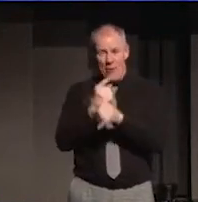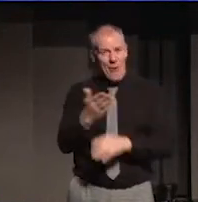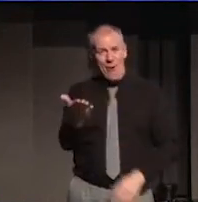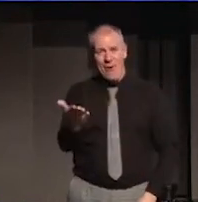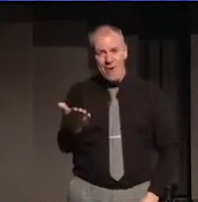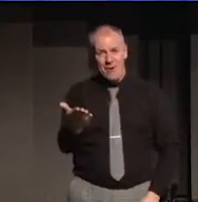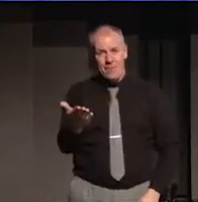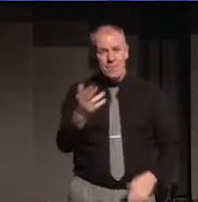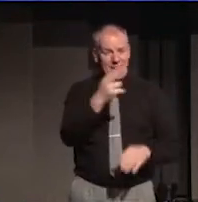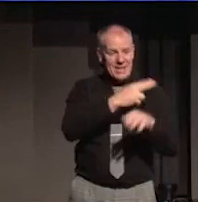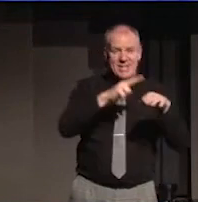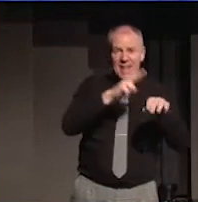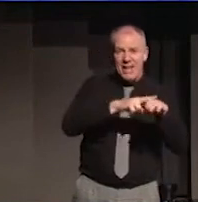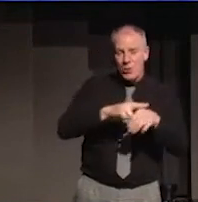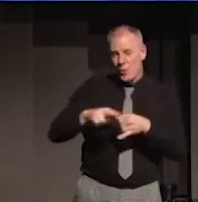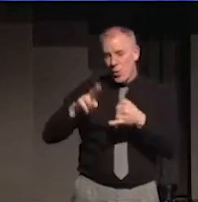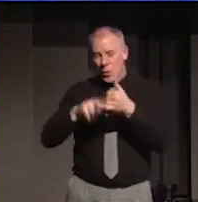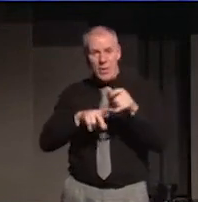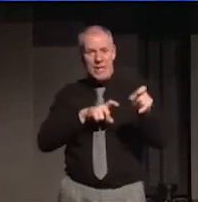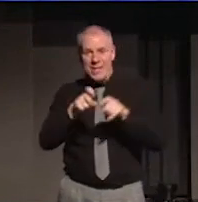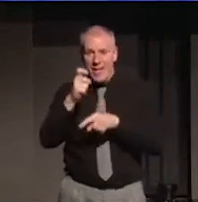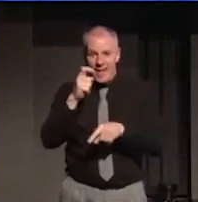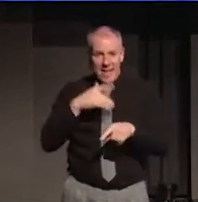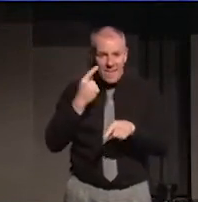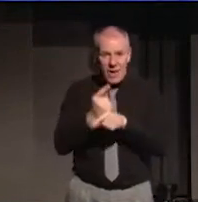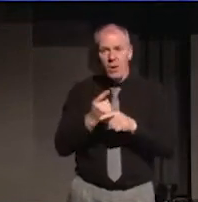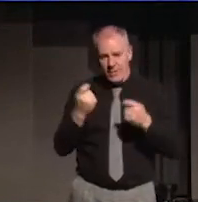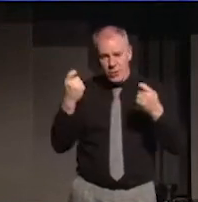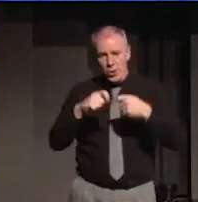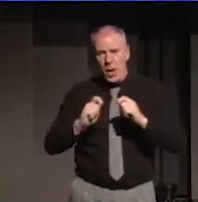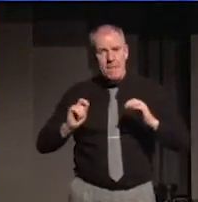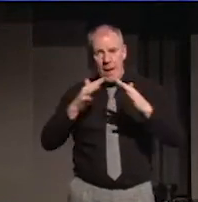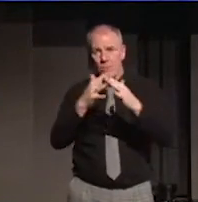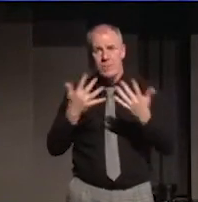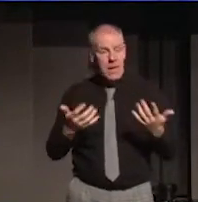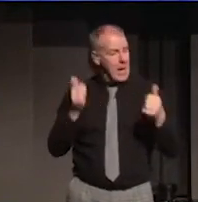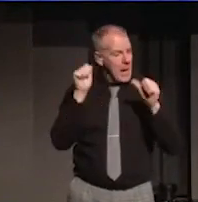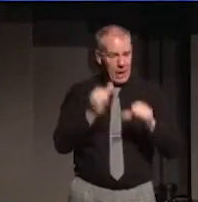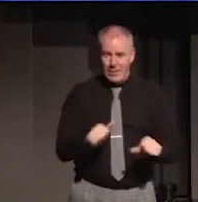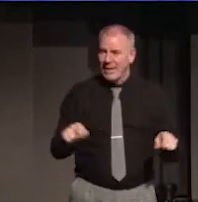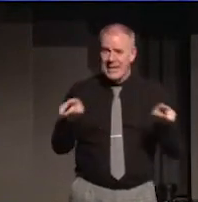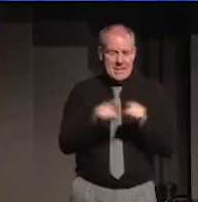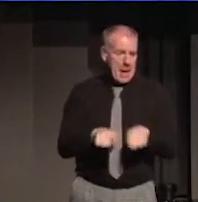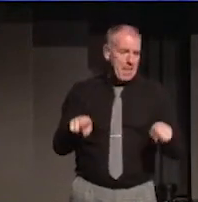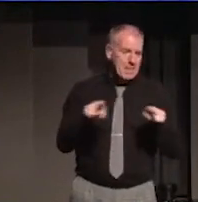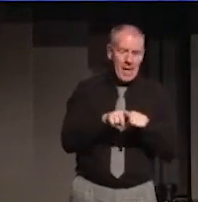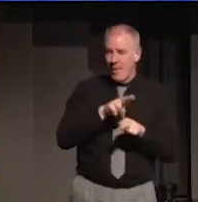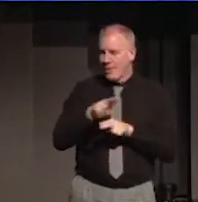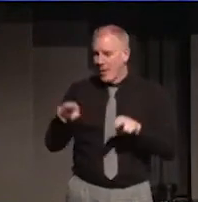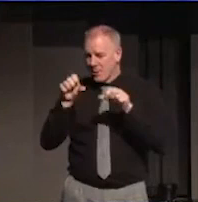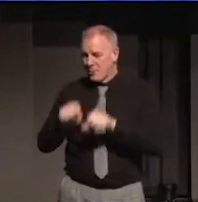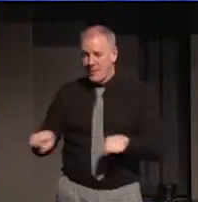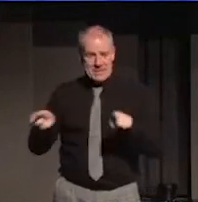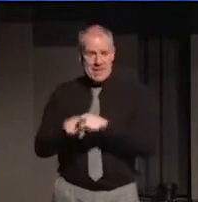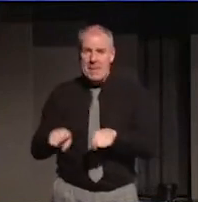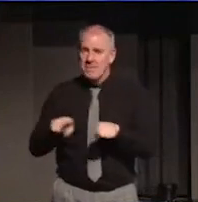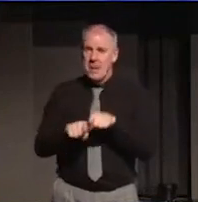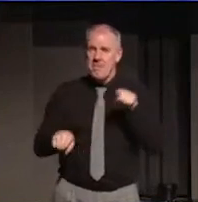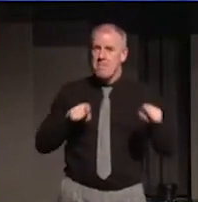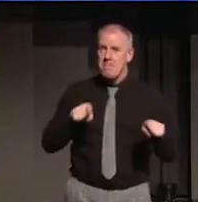the nationalists and the unionists who live there will still be sharing those mountains, agreeing on the same things and disagreeing on the same things.